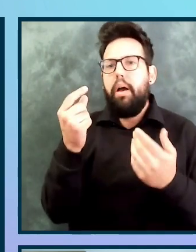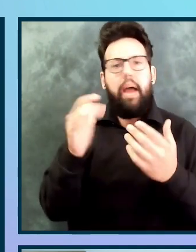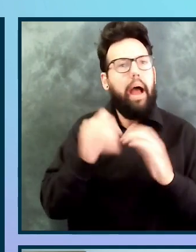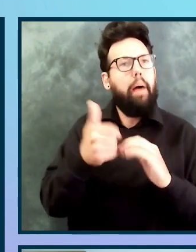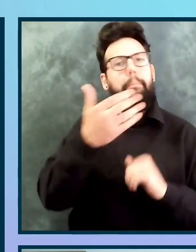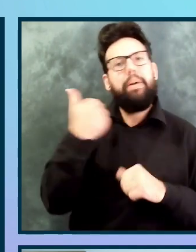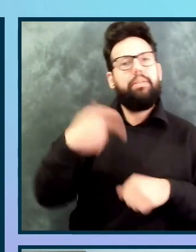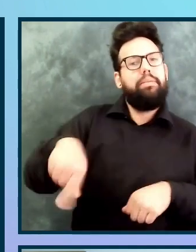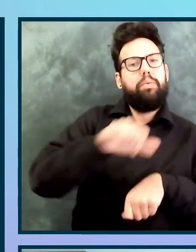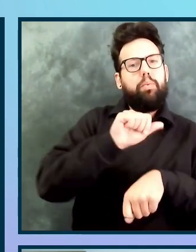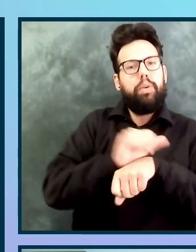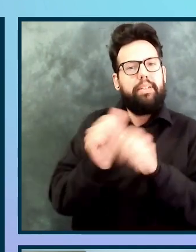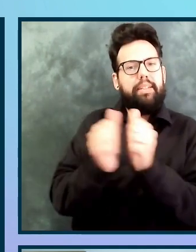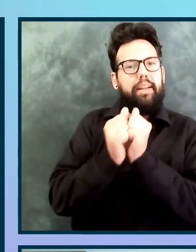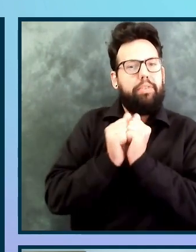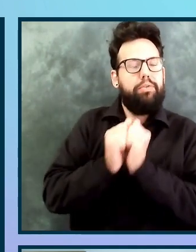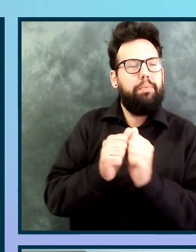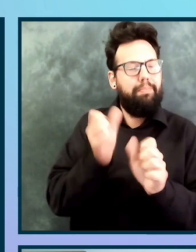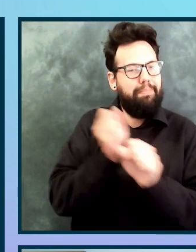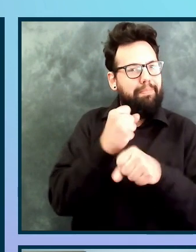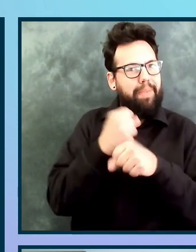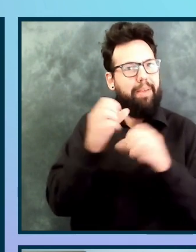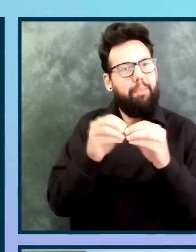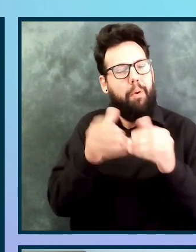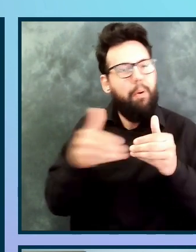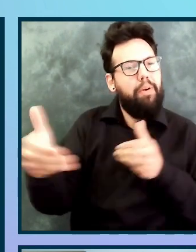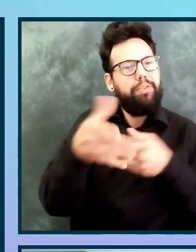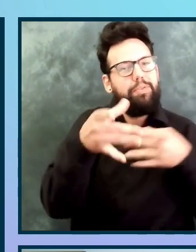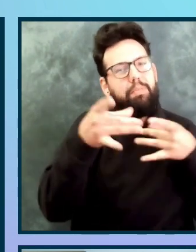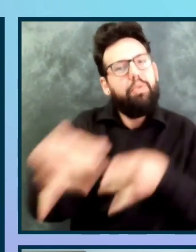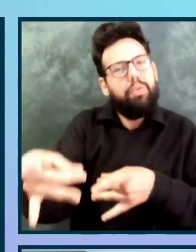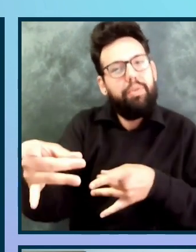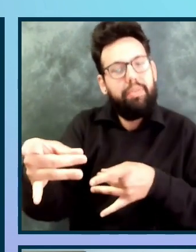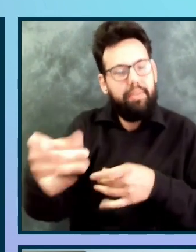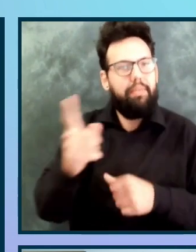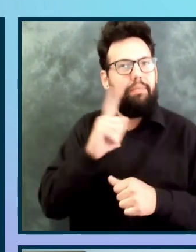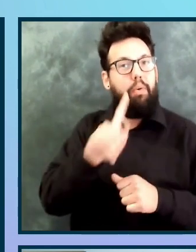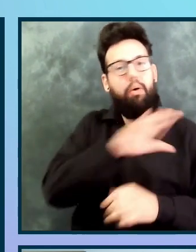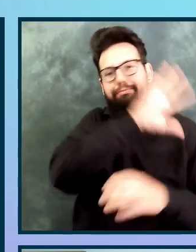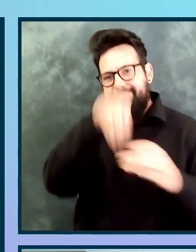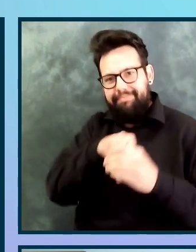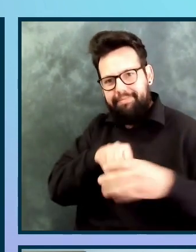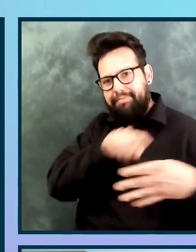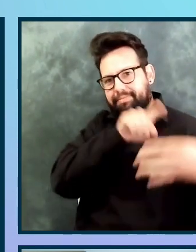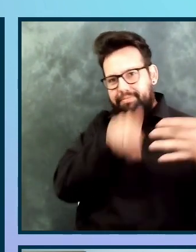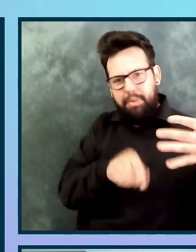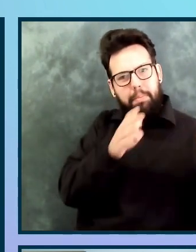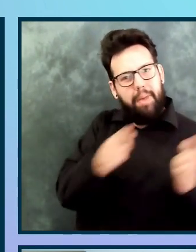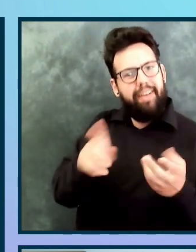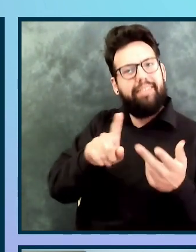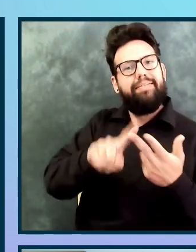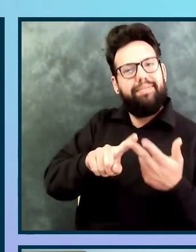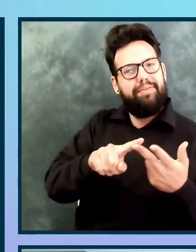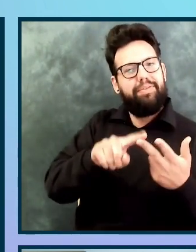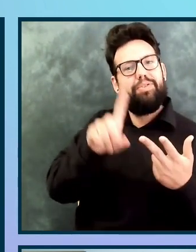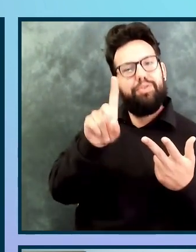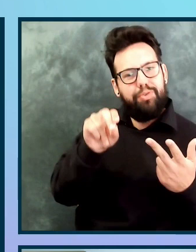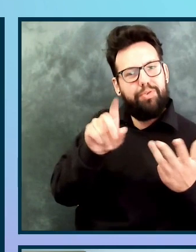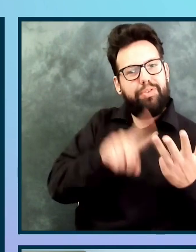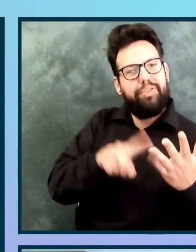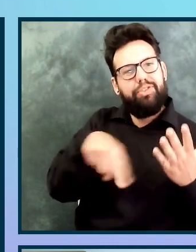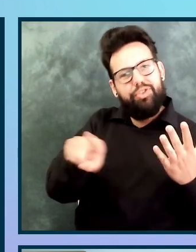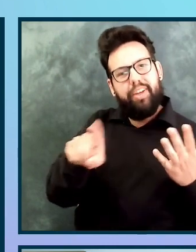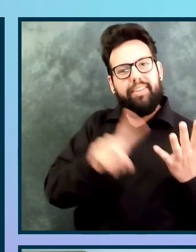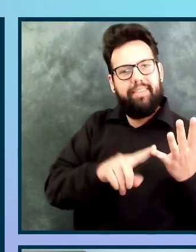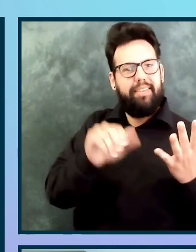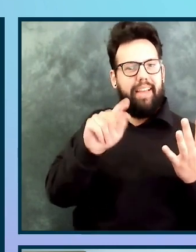next look of plan, do, check, act. And then we're going to feed this information into our next planning cycle. And then